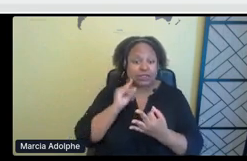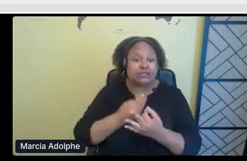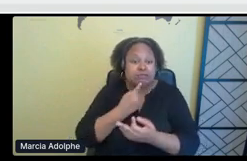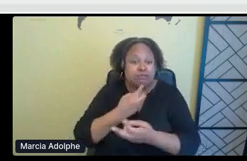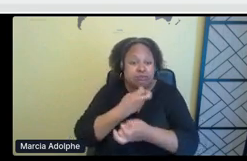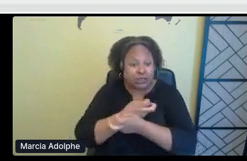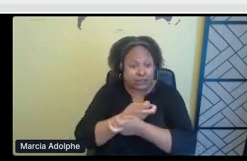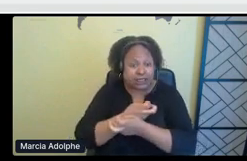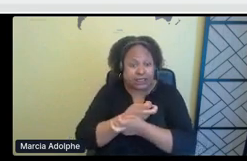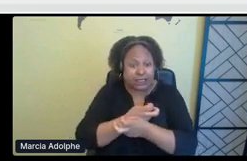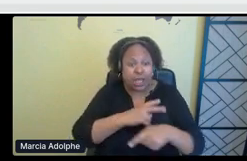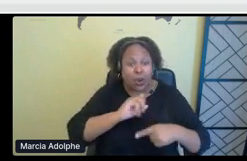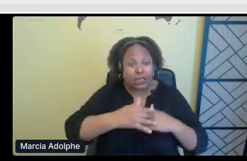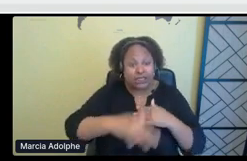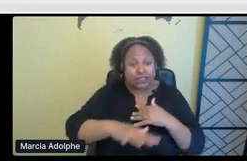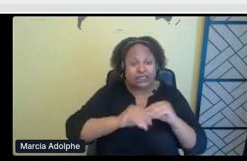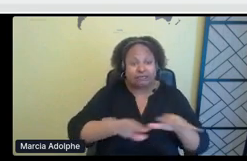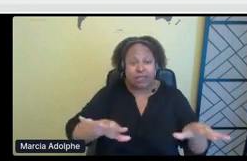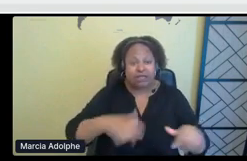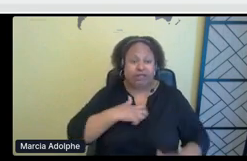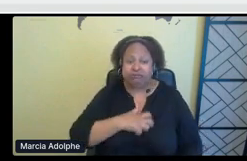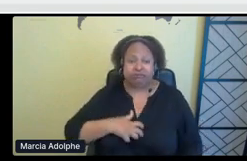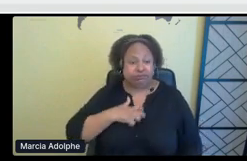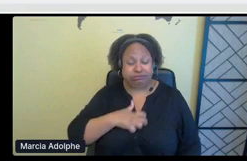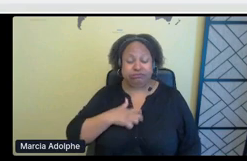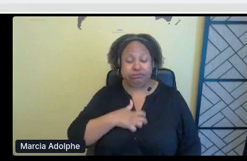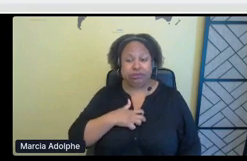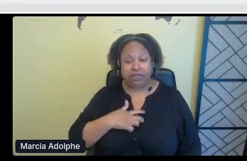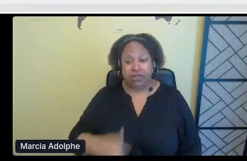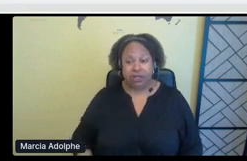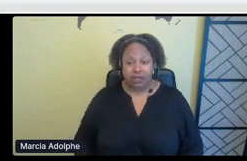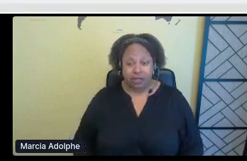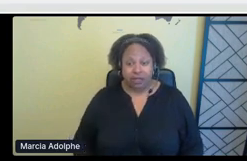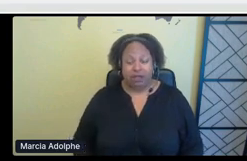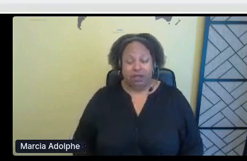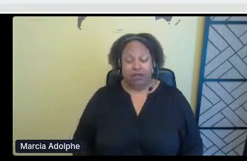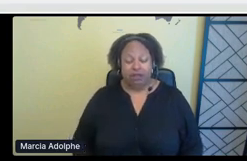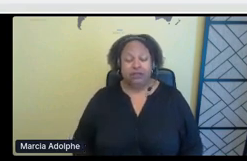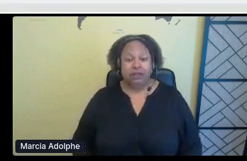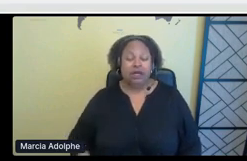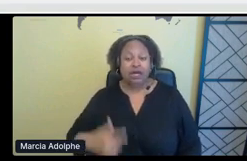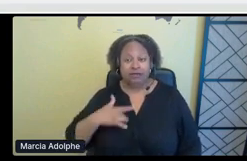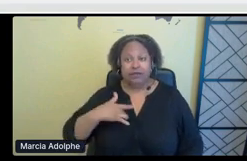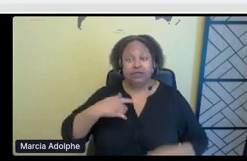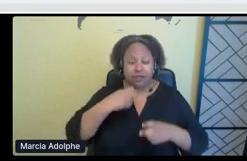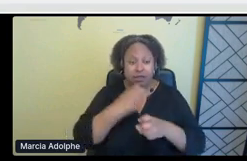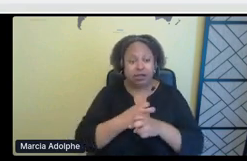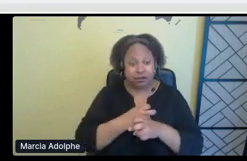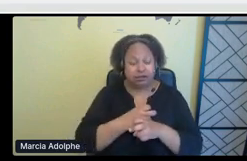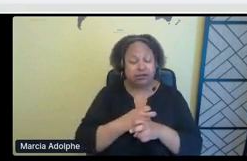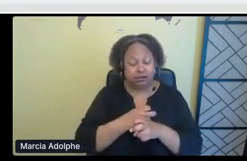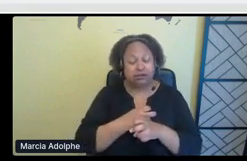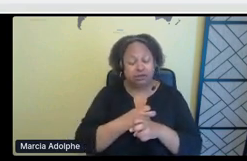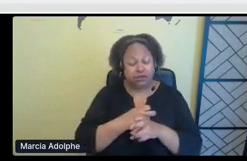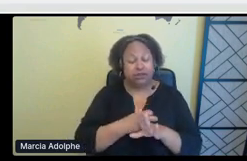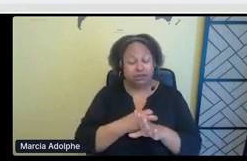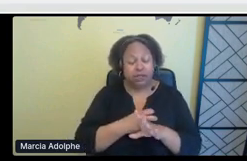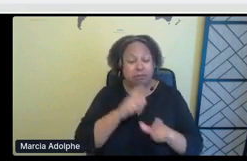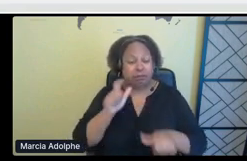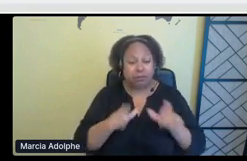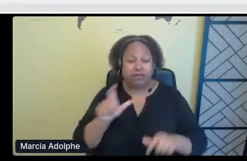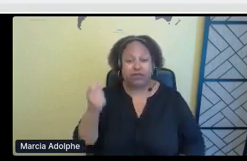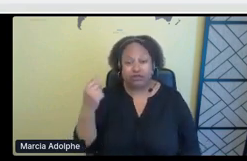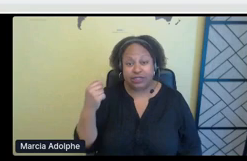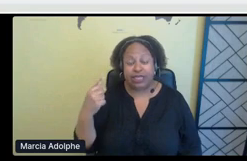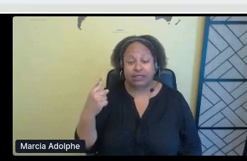it's a hard thing to stomach. Um, so I think it's just really important to vote, um, to understand when we're talking